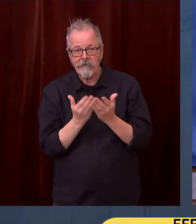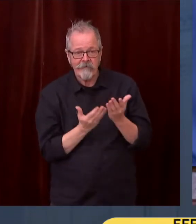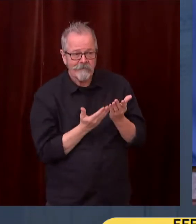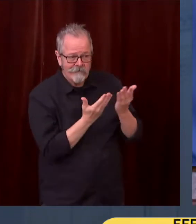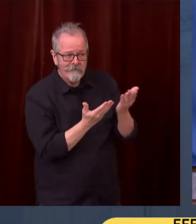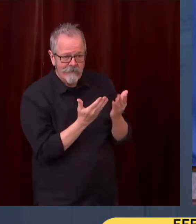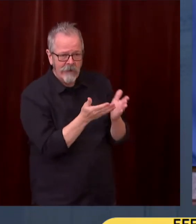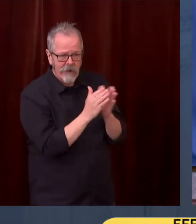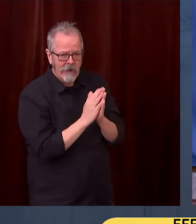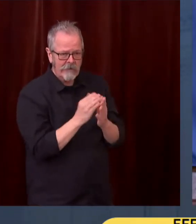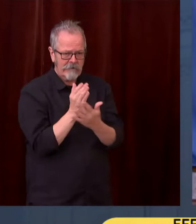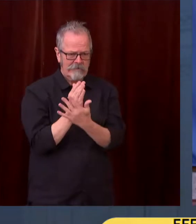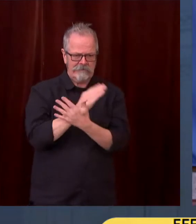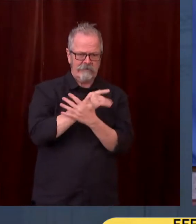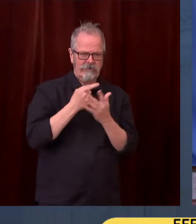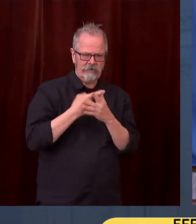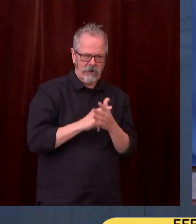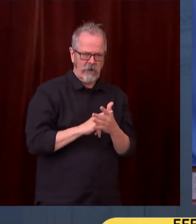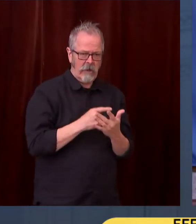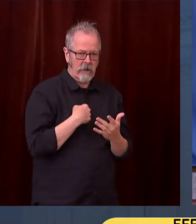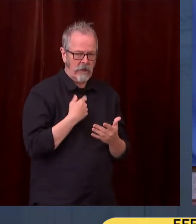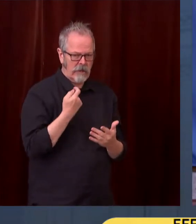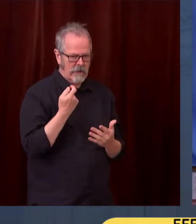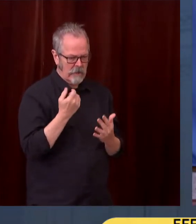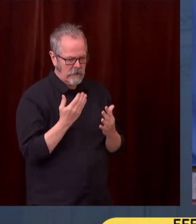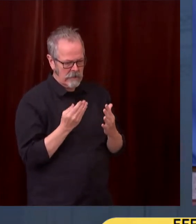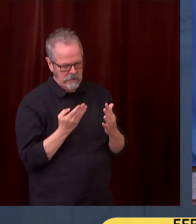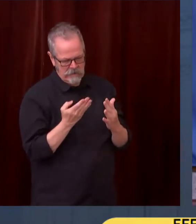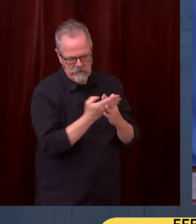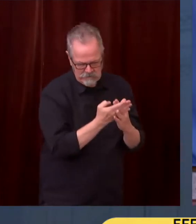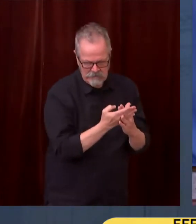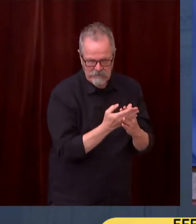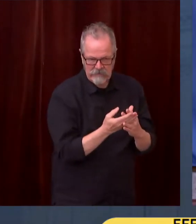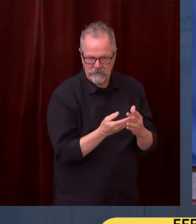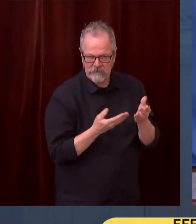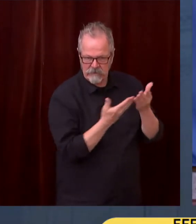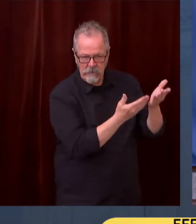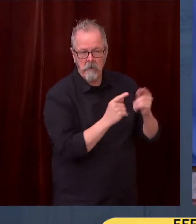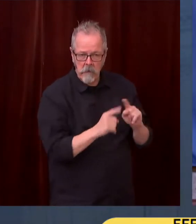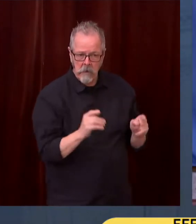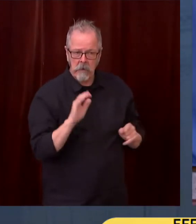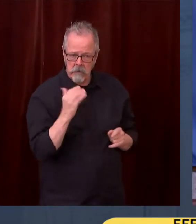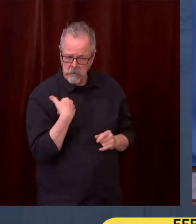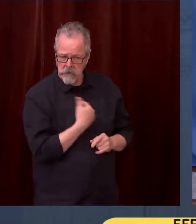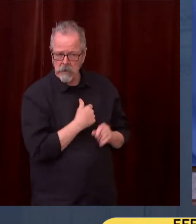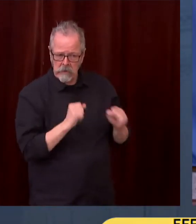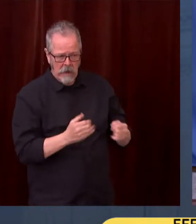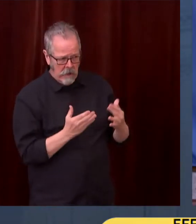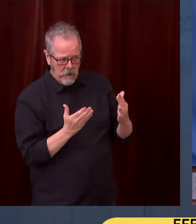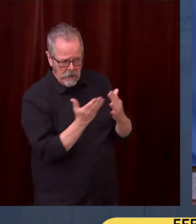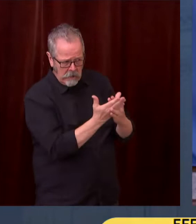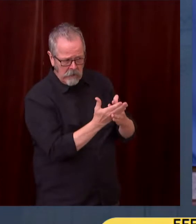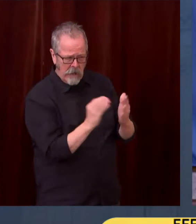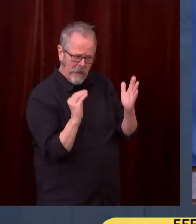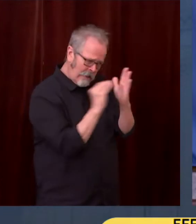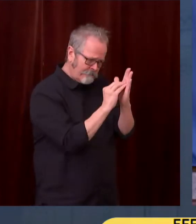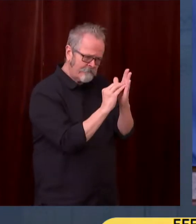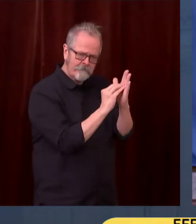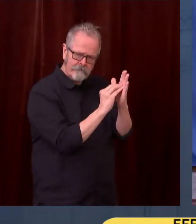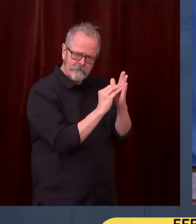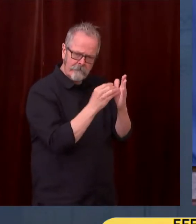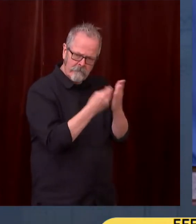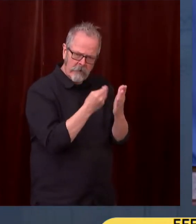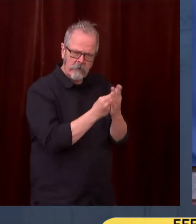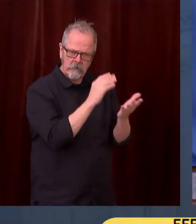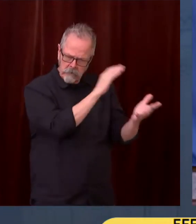And thanks for joining us today. With that, want to turn to recent successes we've had for our